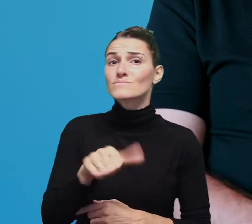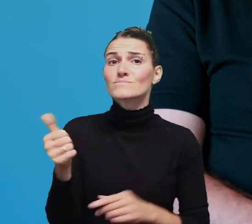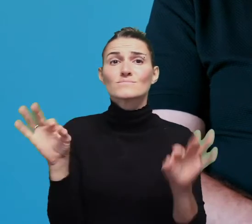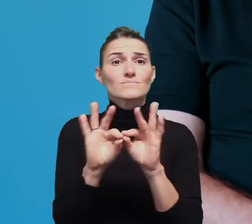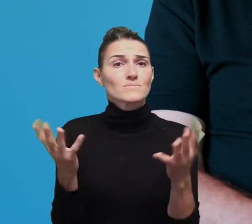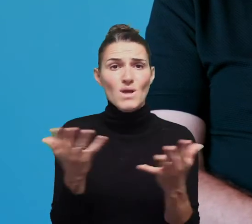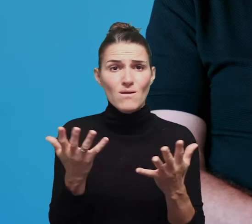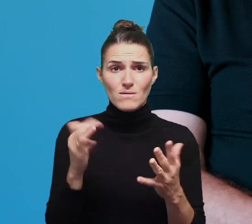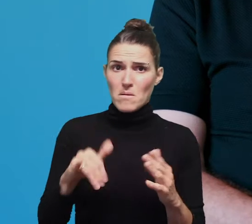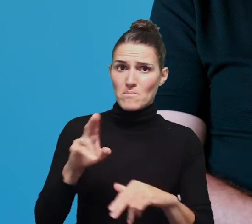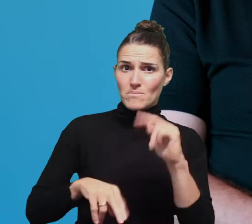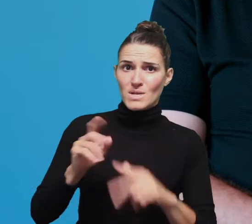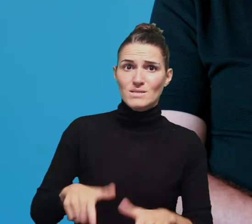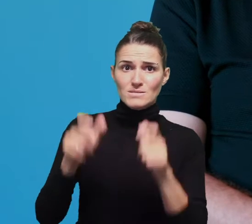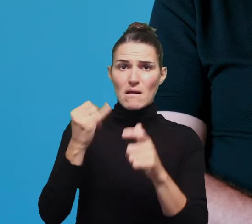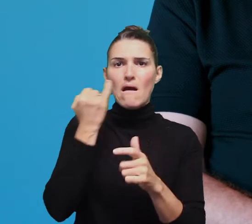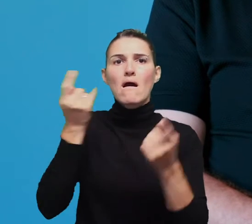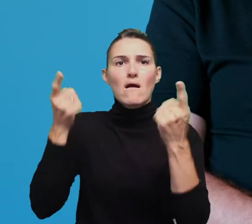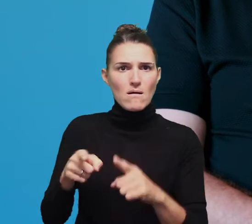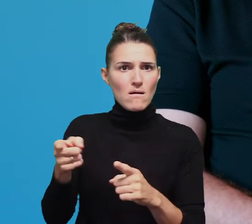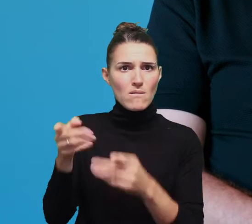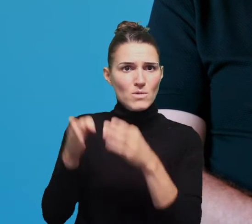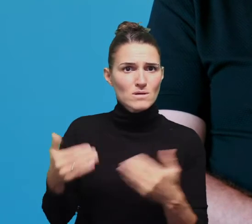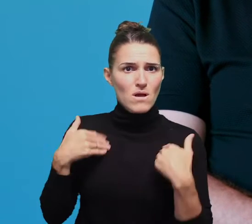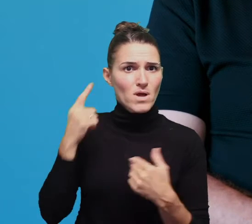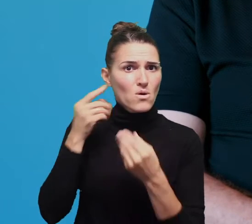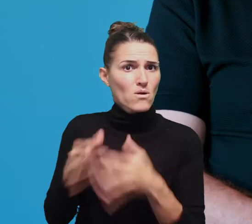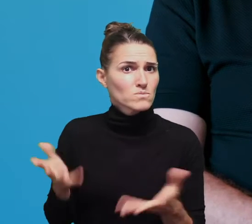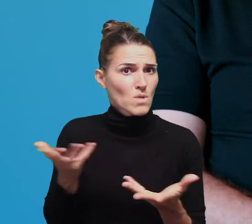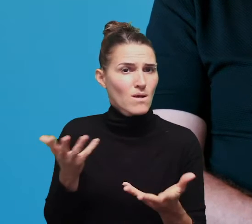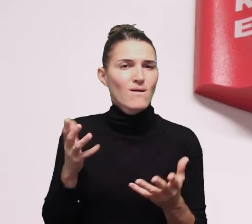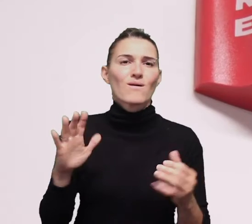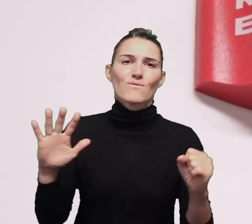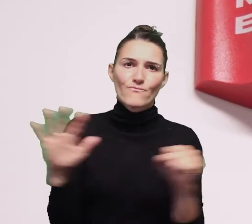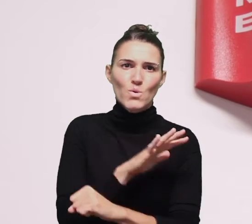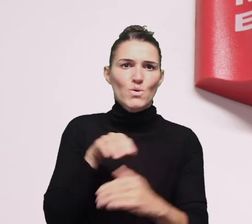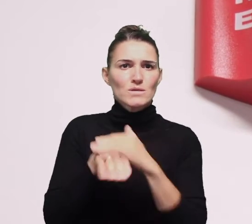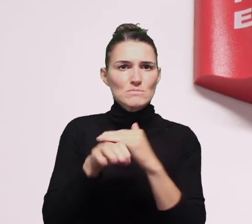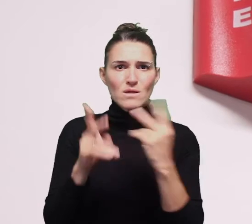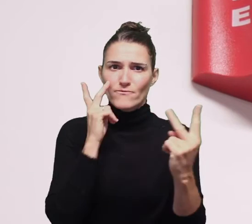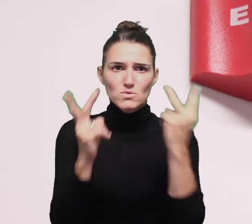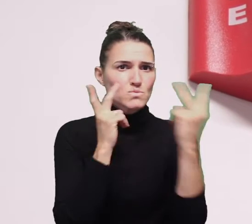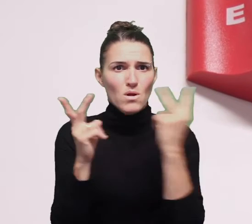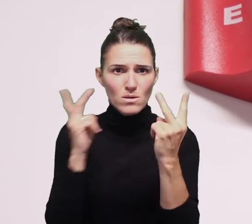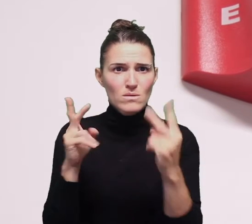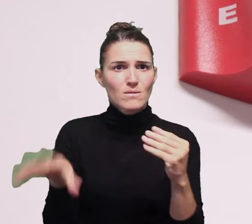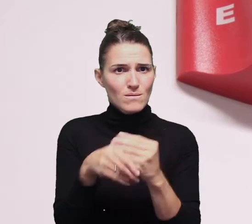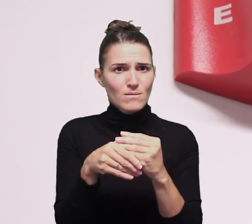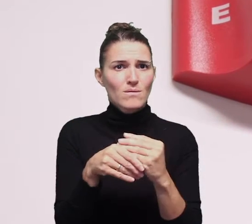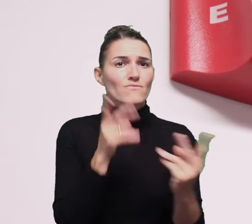things when you're looking at the built environment for someone with hearing loss is just making sure that it's fully accessible by having a lot of visual aspects,